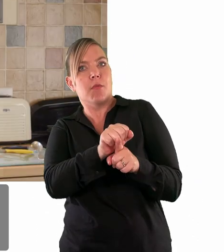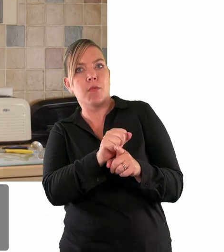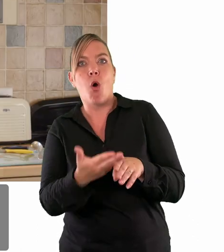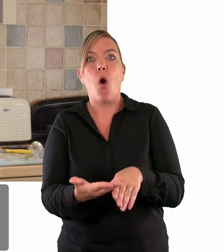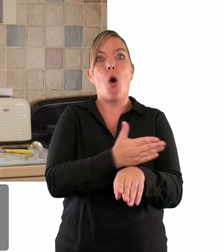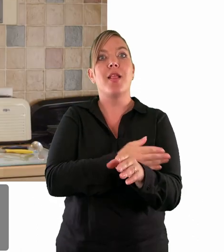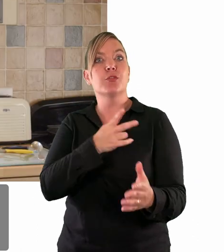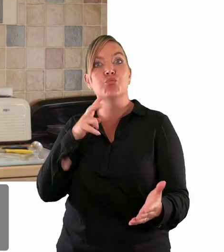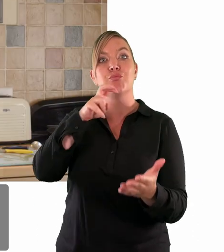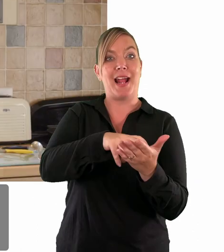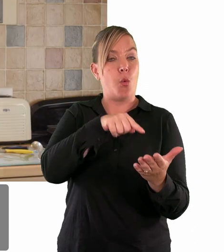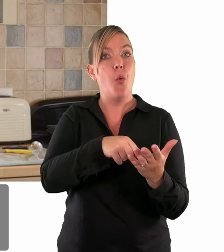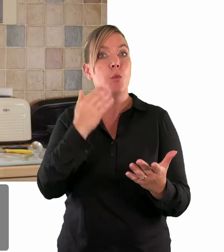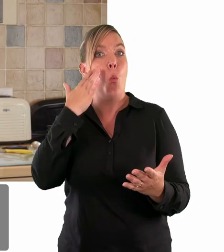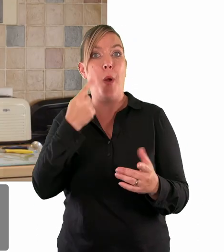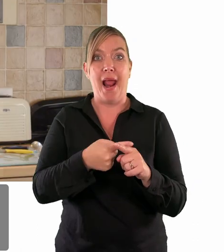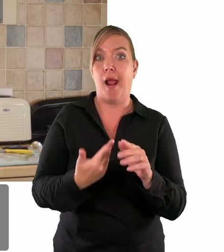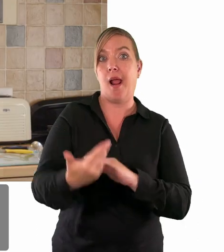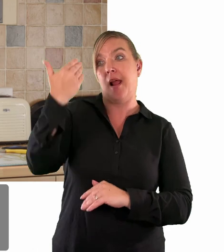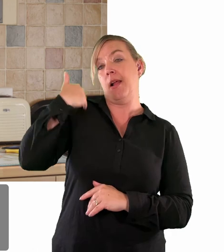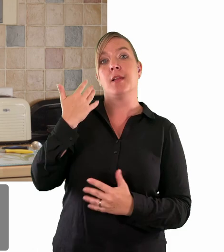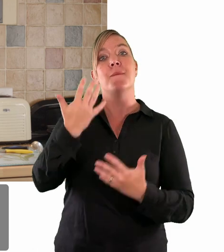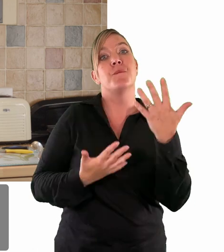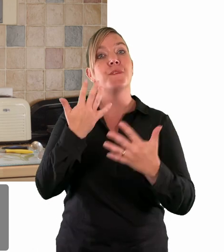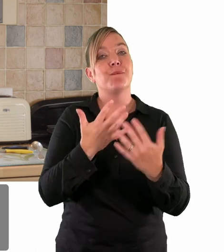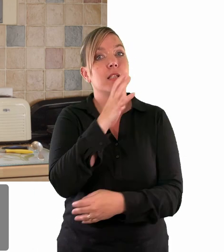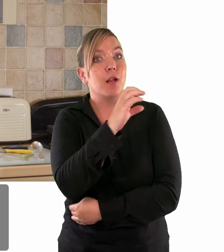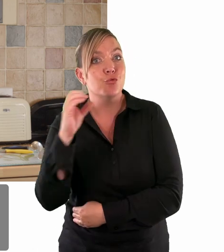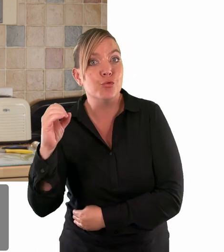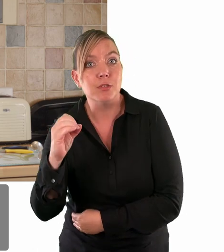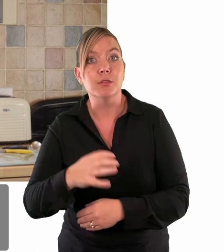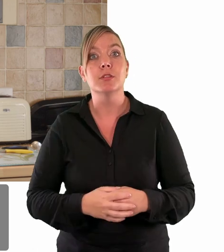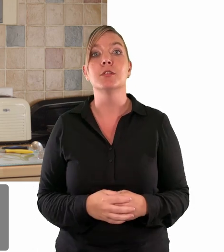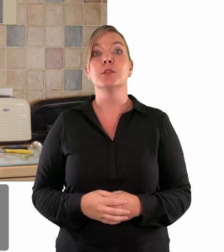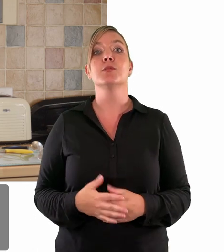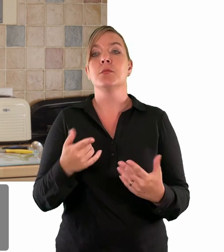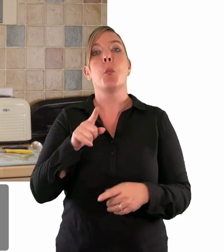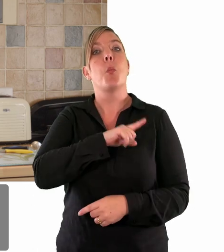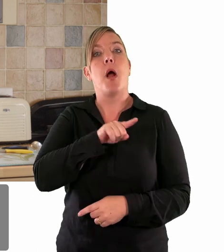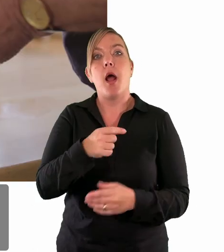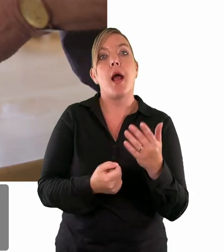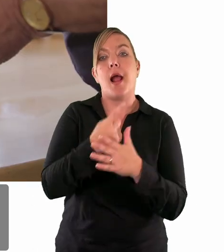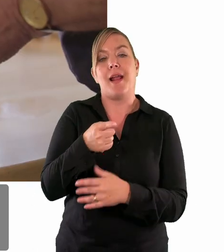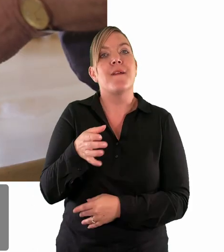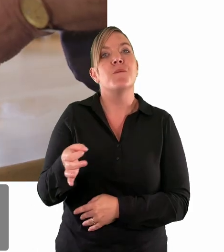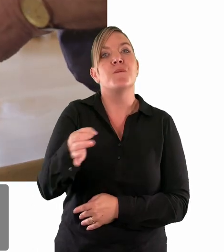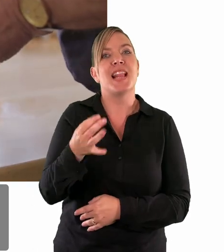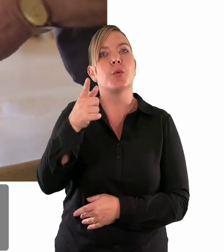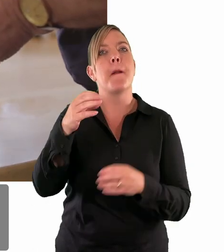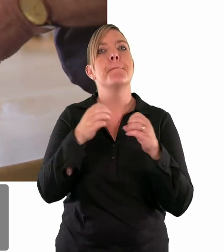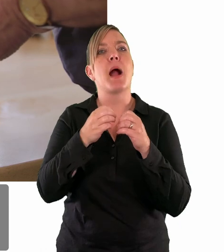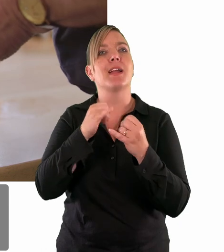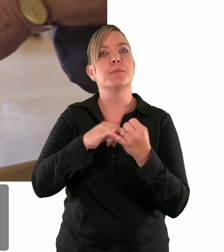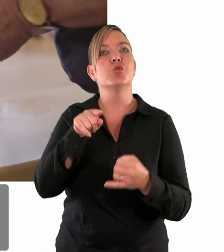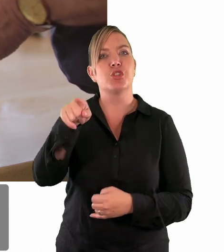the earliest record of that is sometime in the 1500s when apparently somebody in a village in